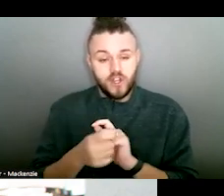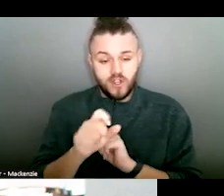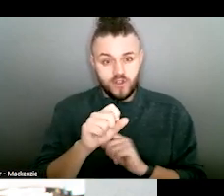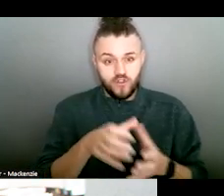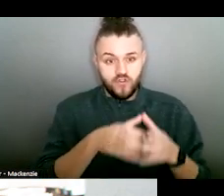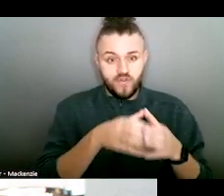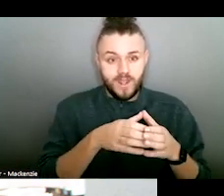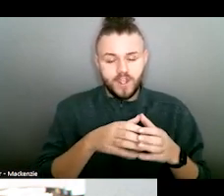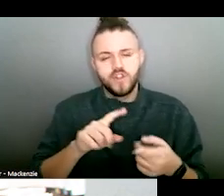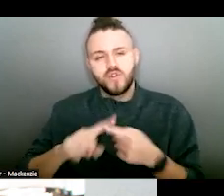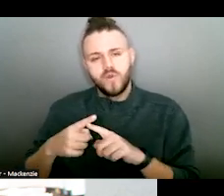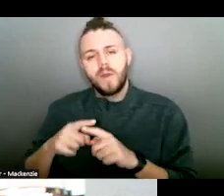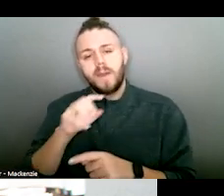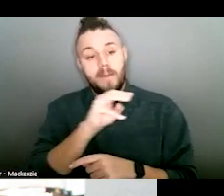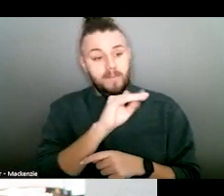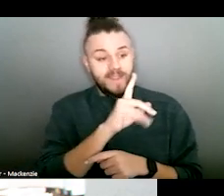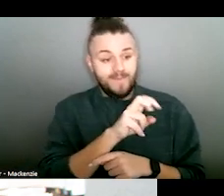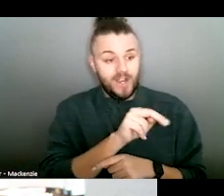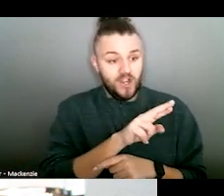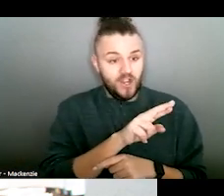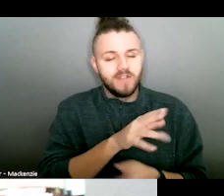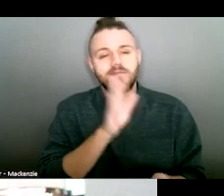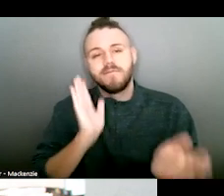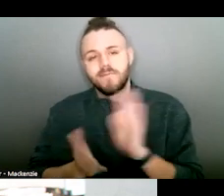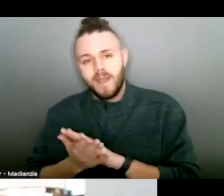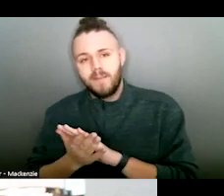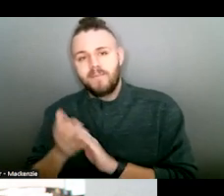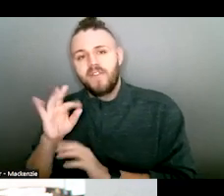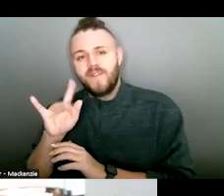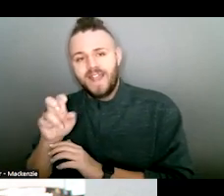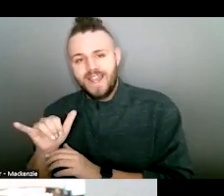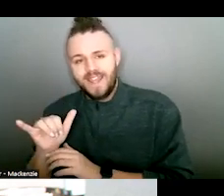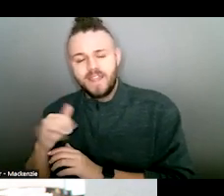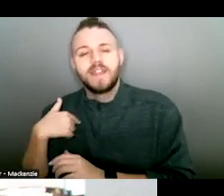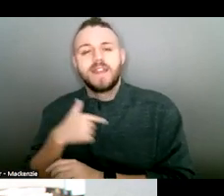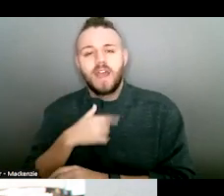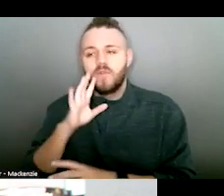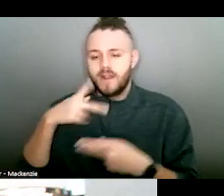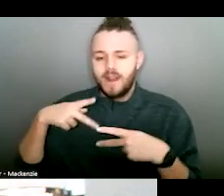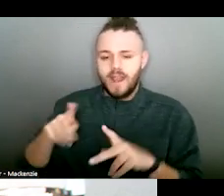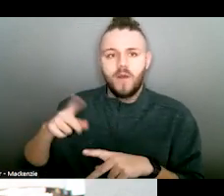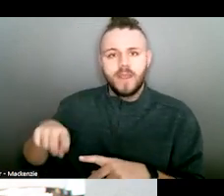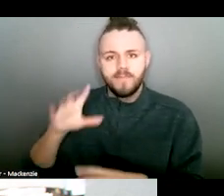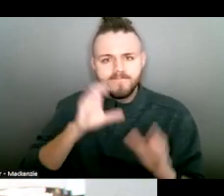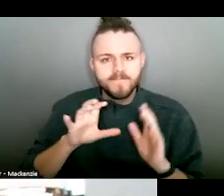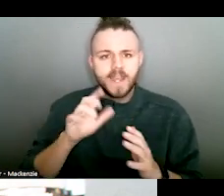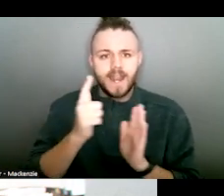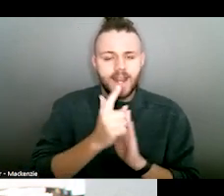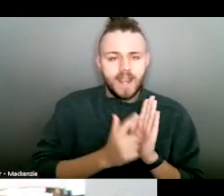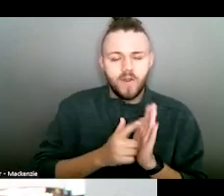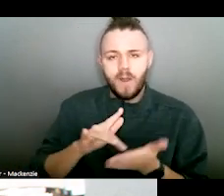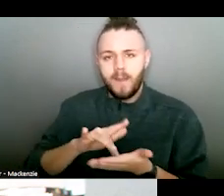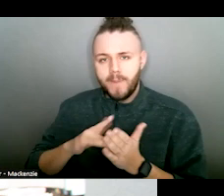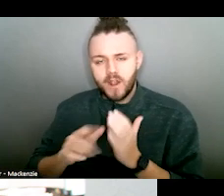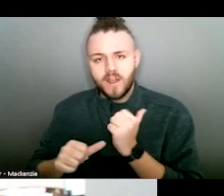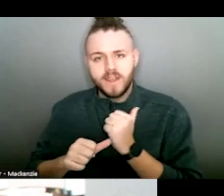strangulation from a misdemeanor to a felony, we are creating a cooling-off period to allow victims to seek legal, medical, and other